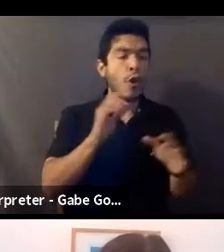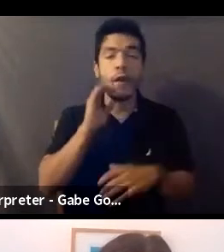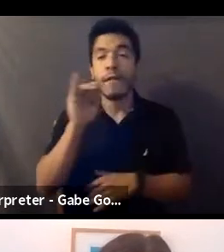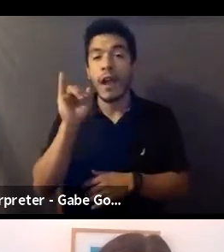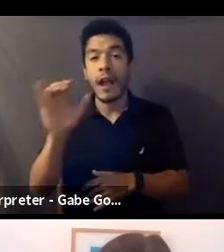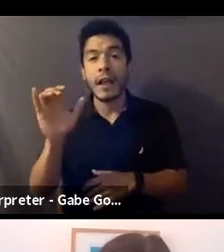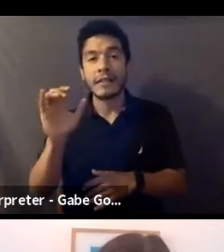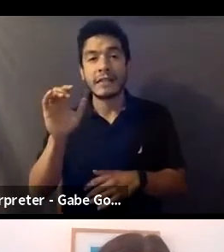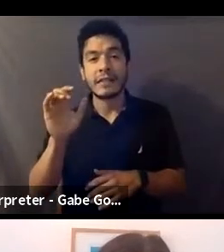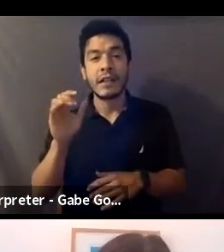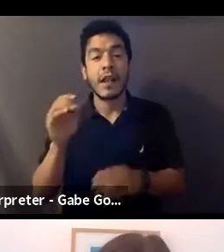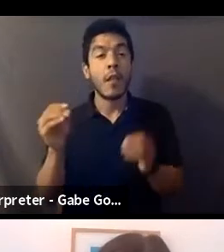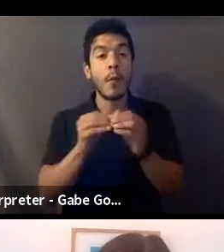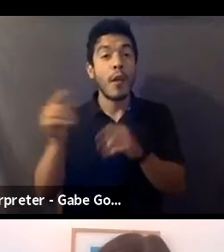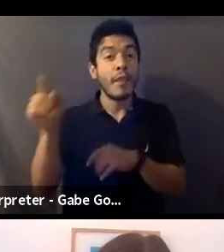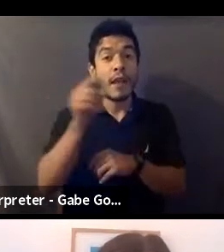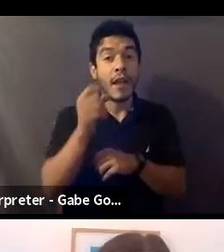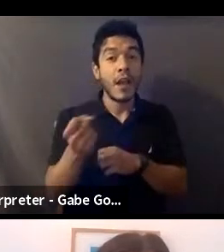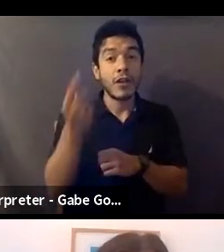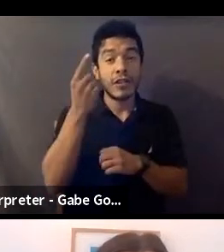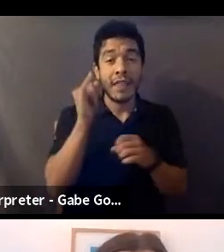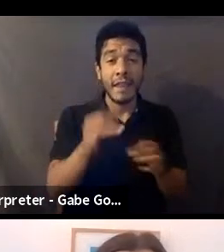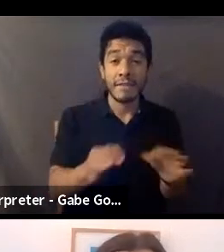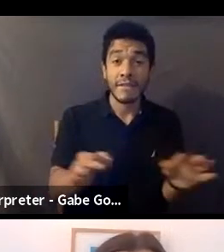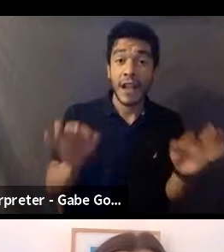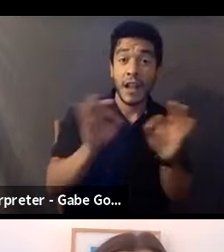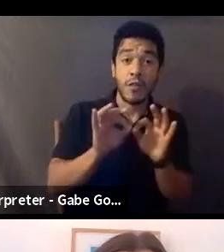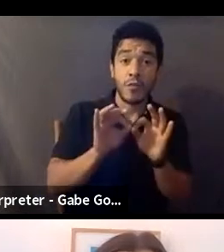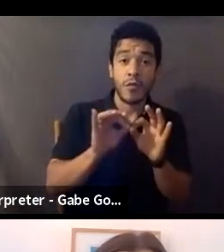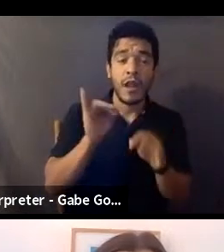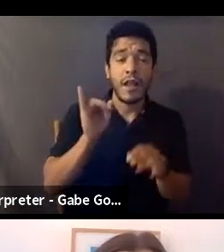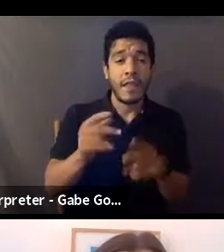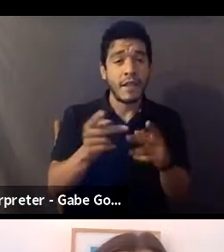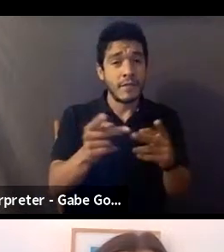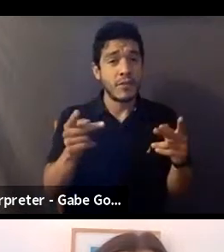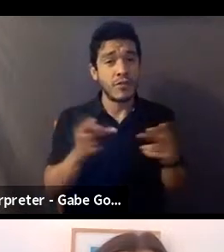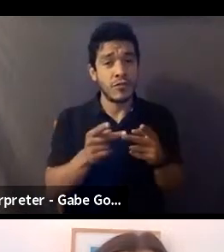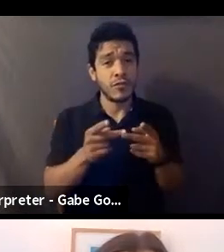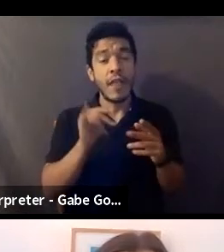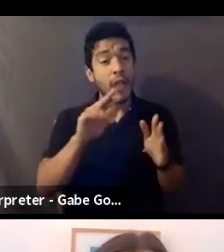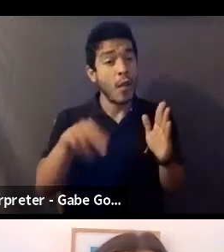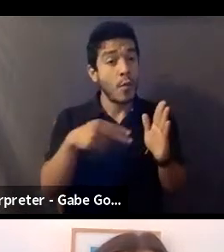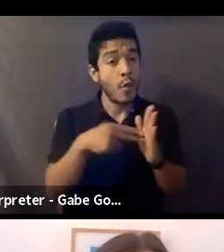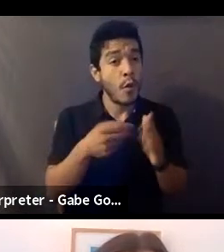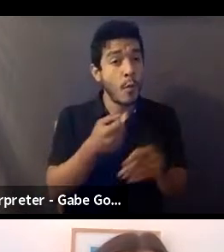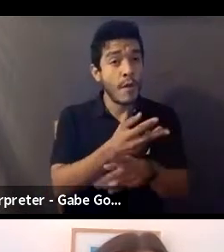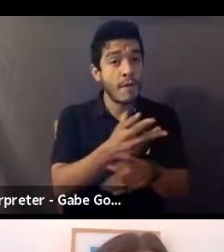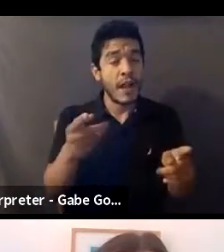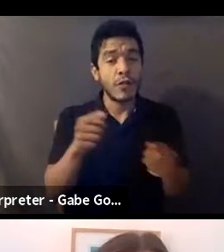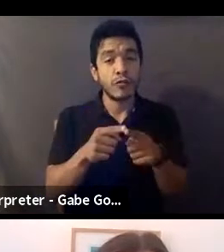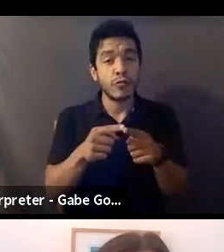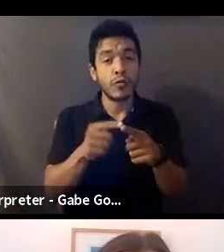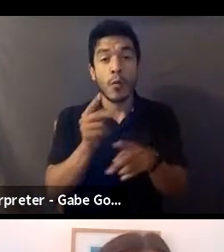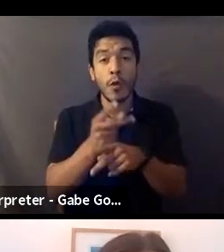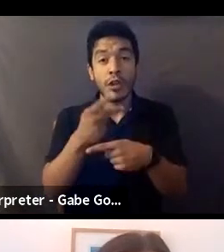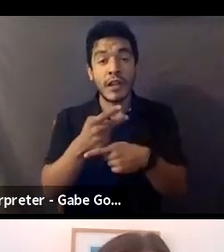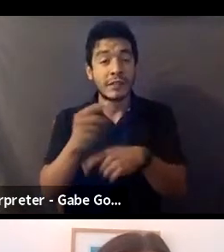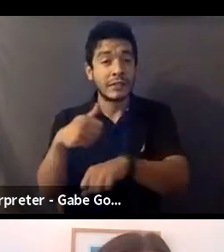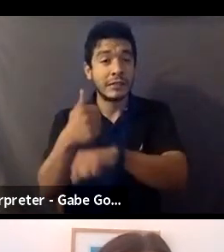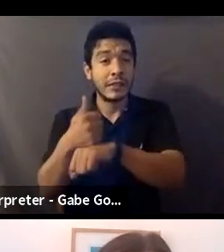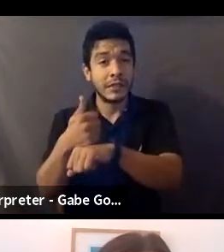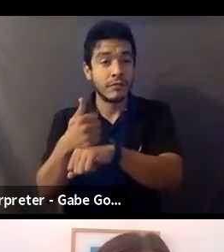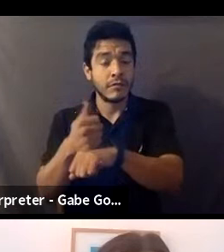coordinators, the more they understand the value that the position, the role provides to a production set,